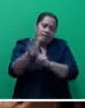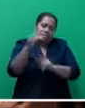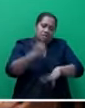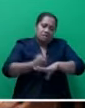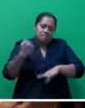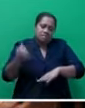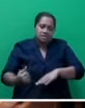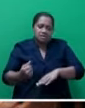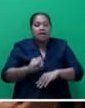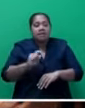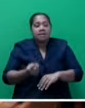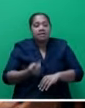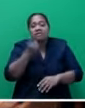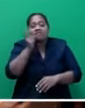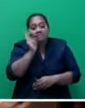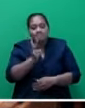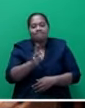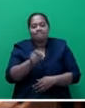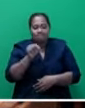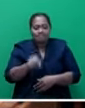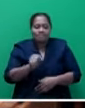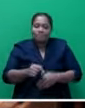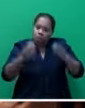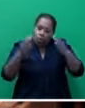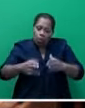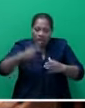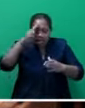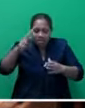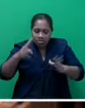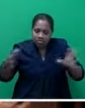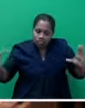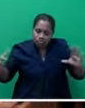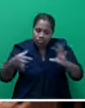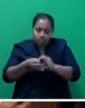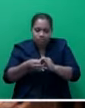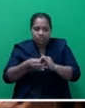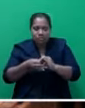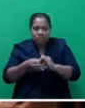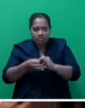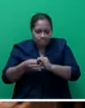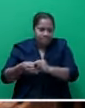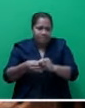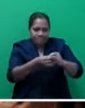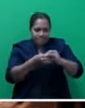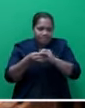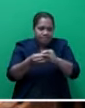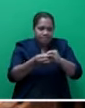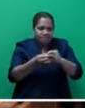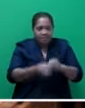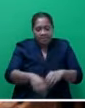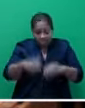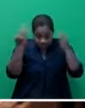society. But again, this is a whole-of-nation, whole-of-society approach. Mr. Speaker Sir, in the recent